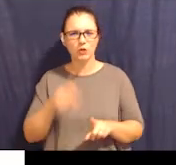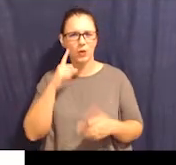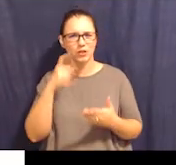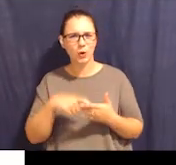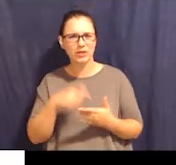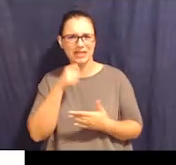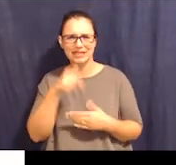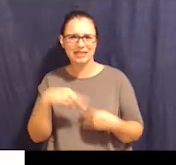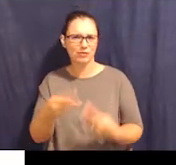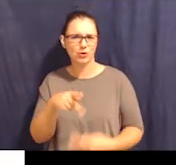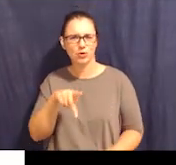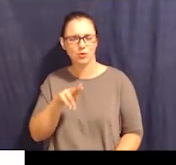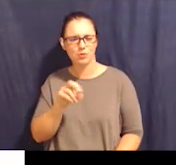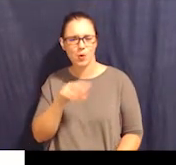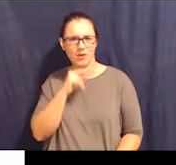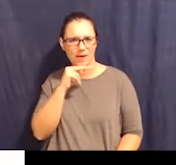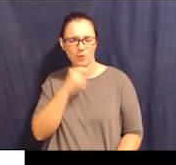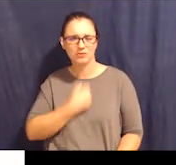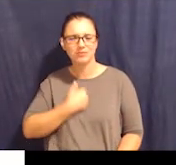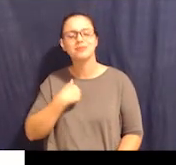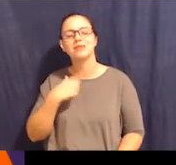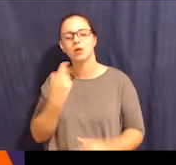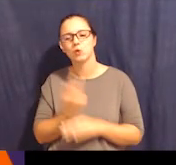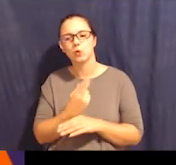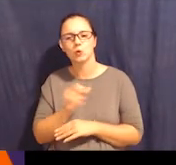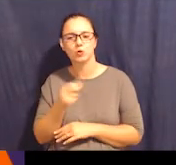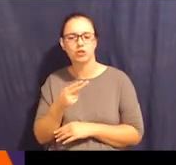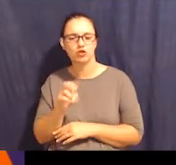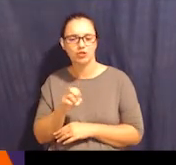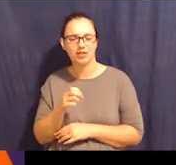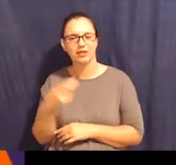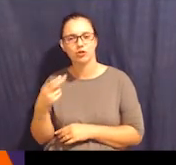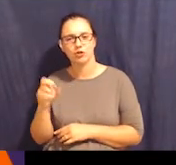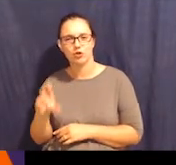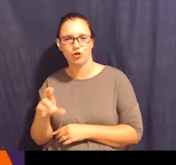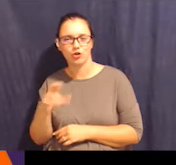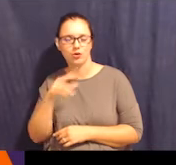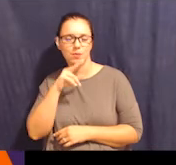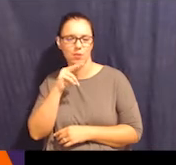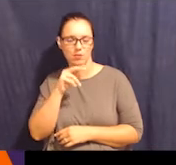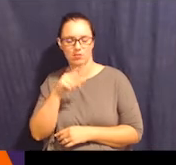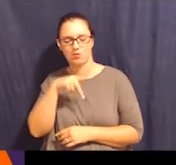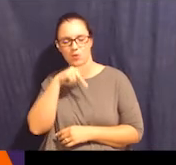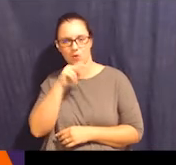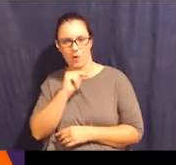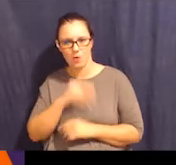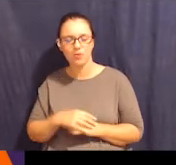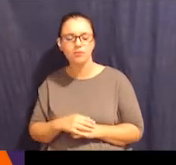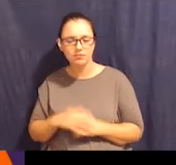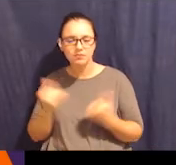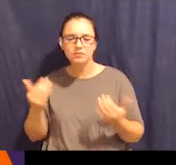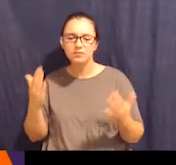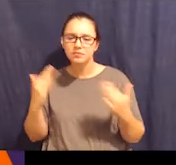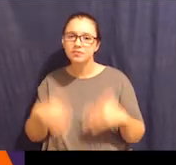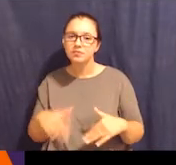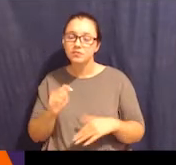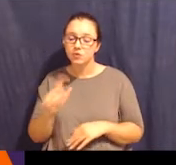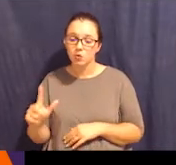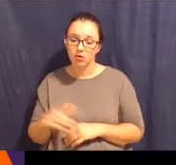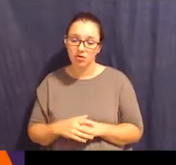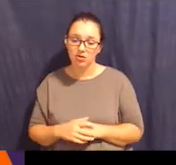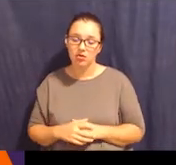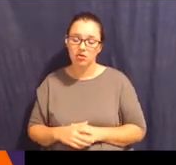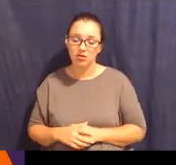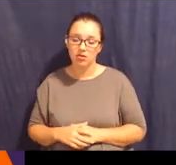And let's go to the next tool. So the next tool is a picture of an app called a verbal